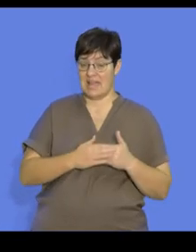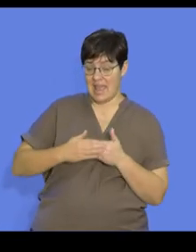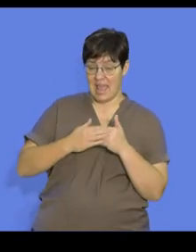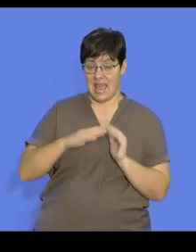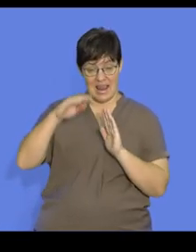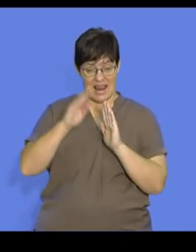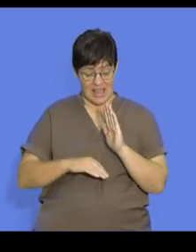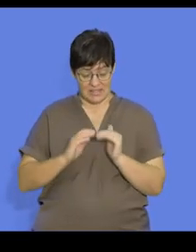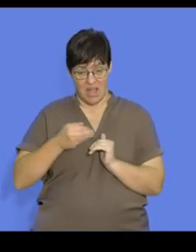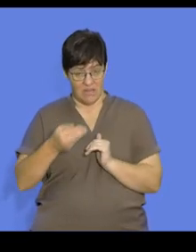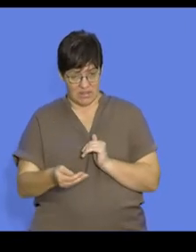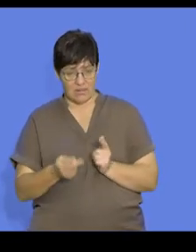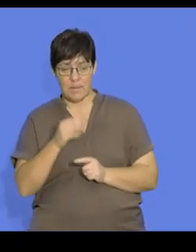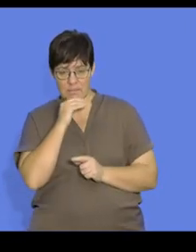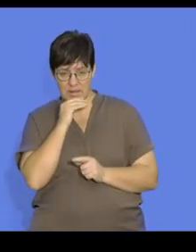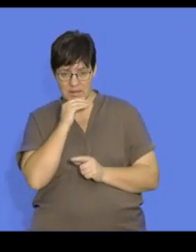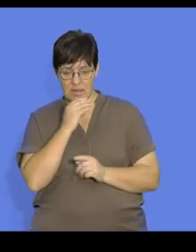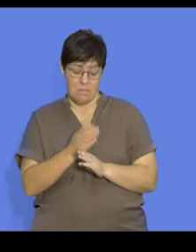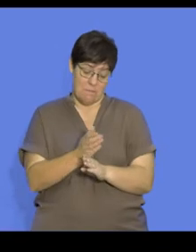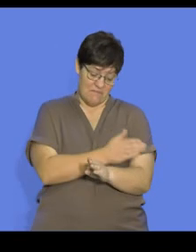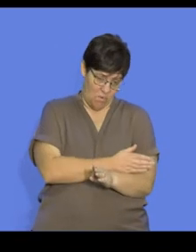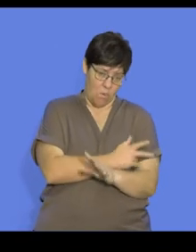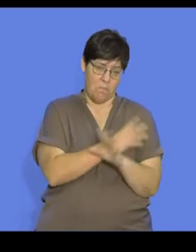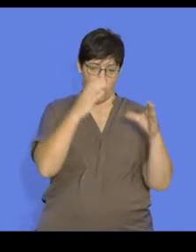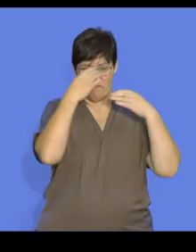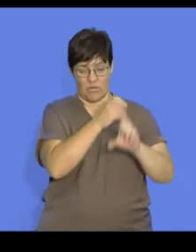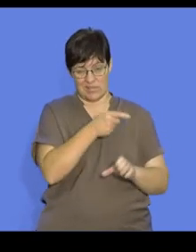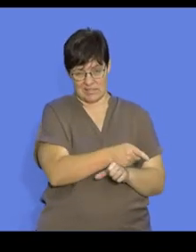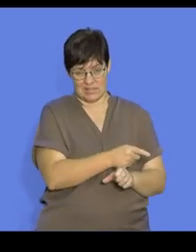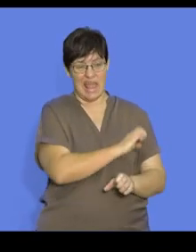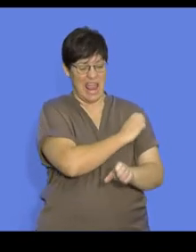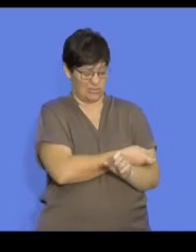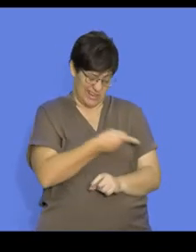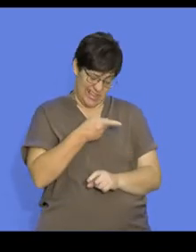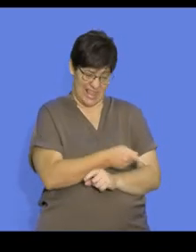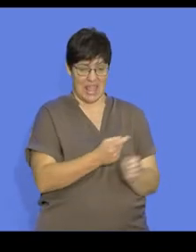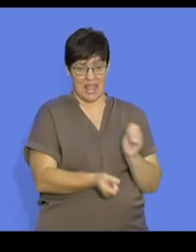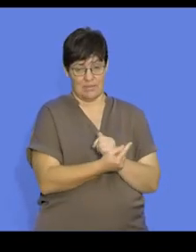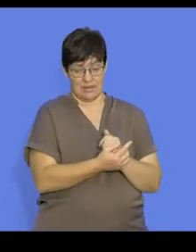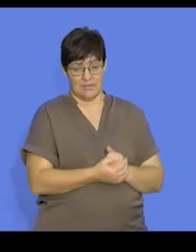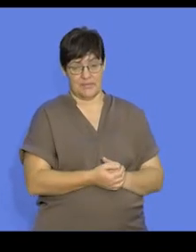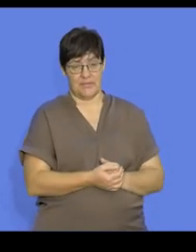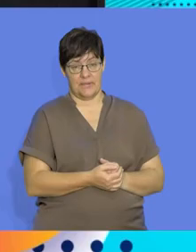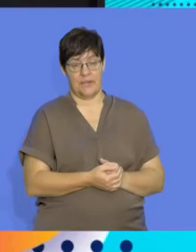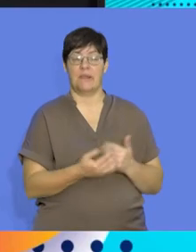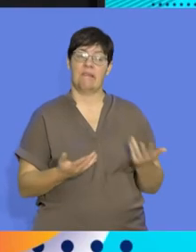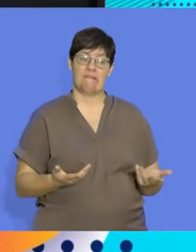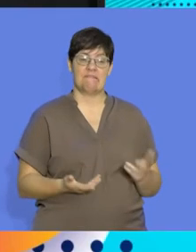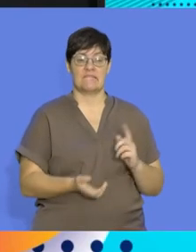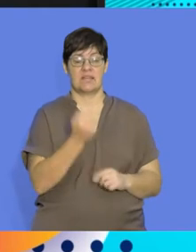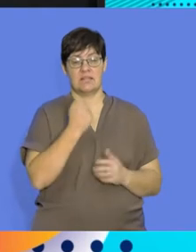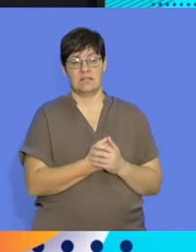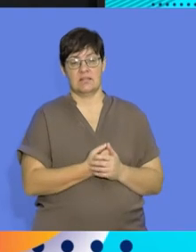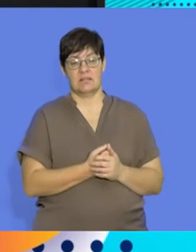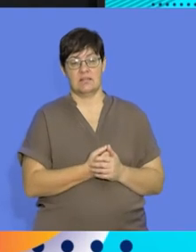-natal parental care is intensive, requiring much more energy. So essentially, in species where you'll find that